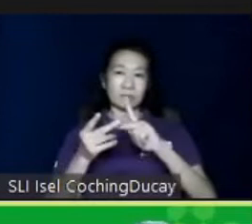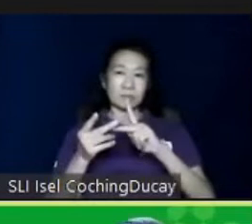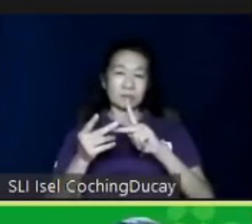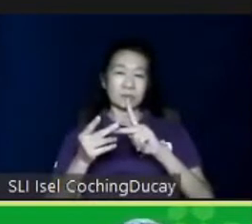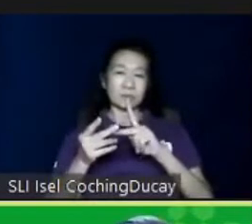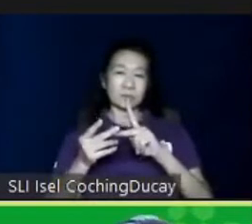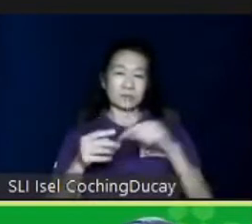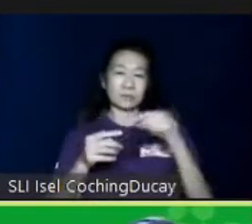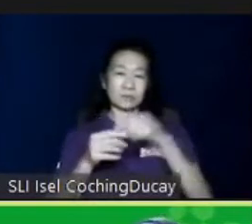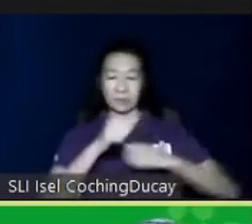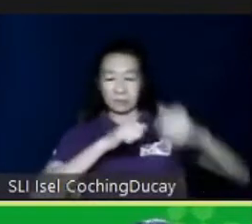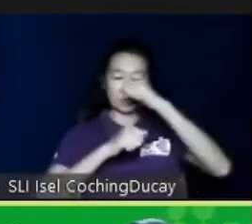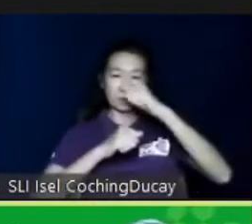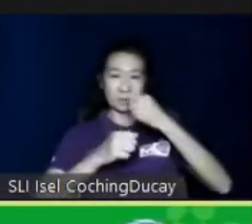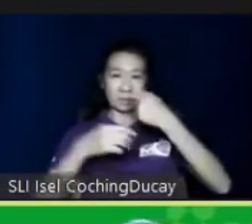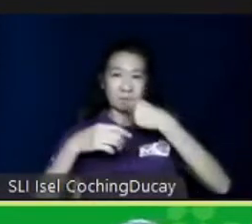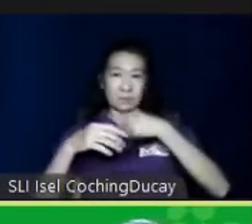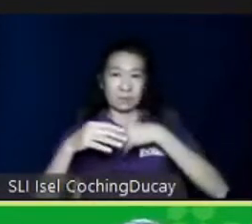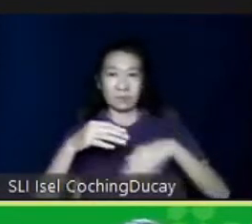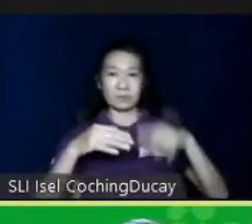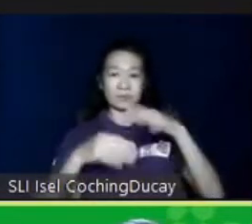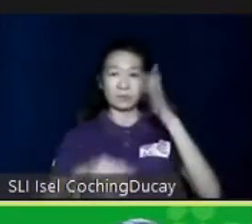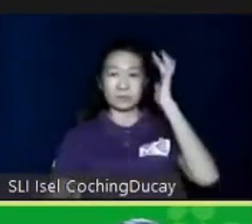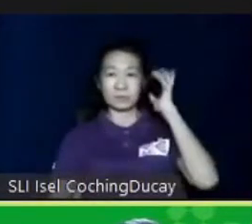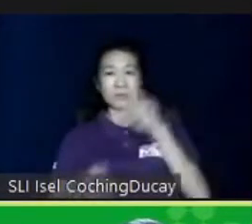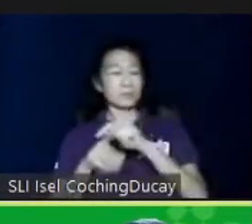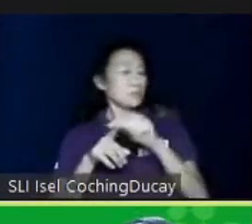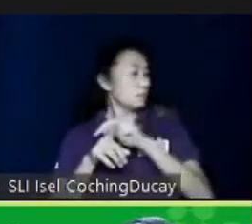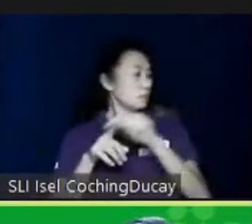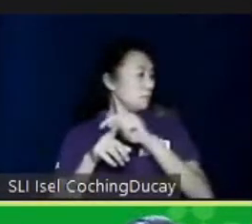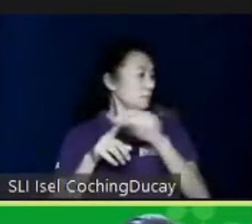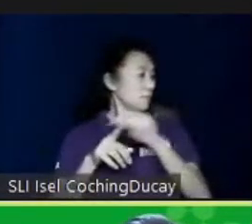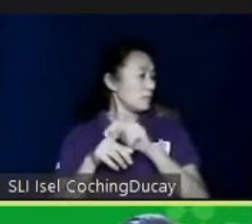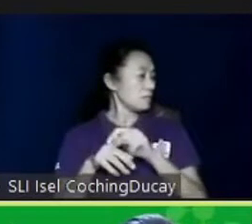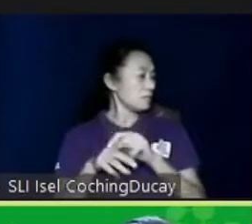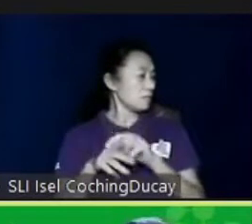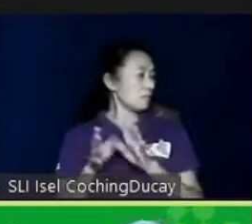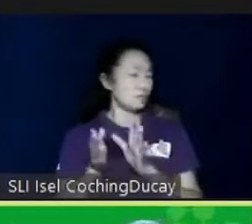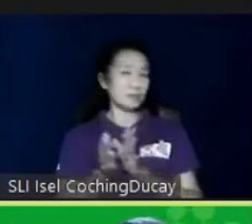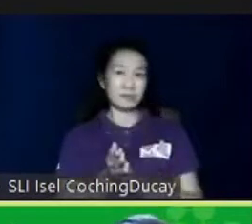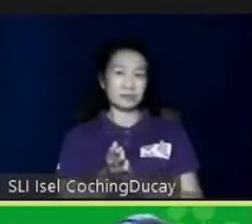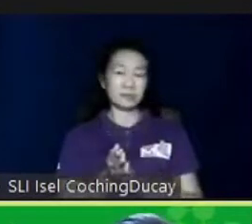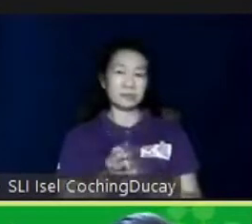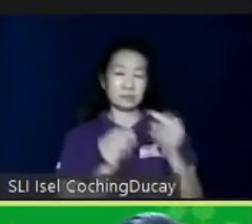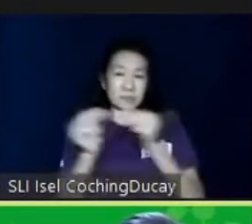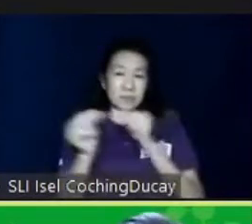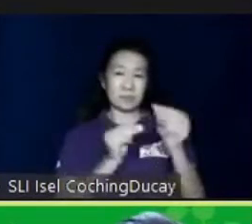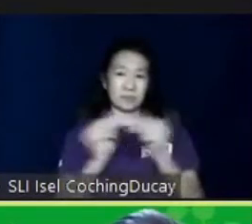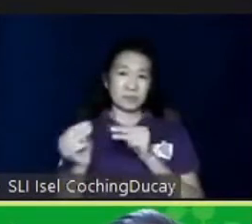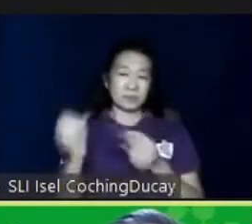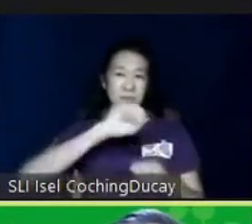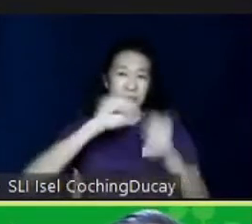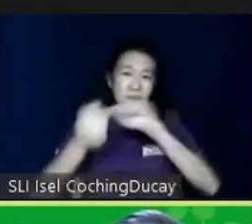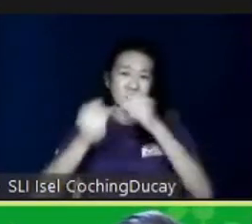advanced, we go beyond sensitivity training. Because we do have management scientists